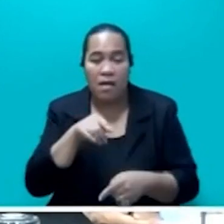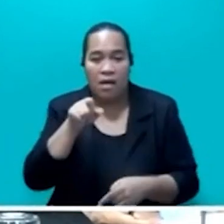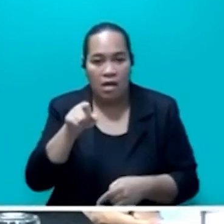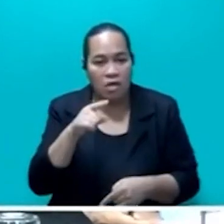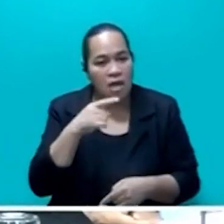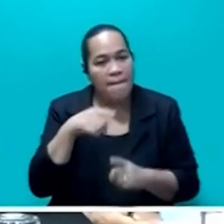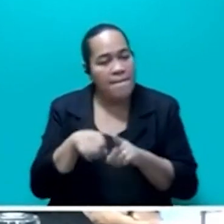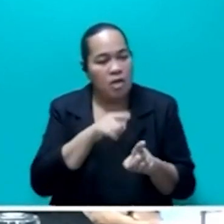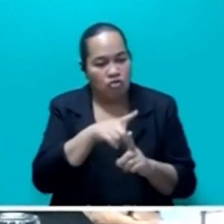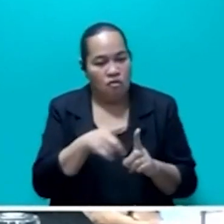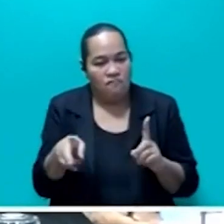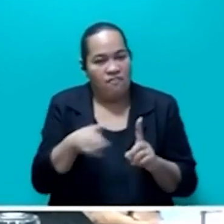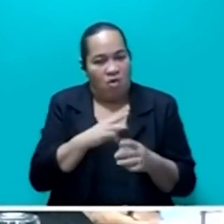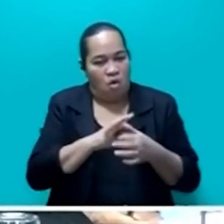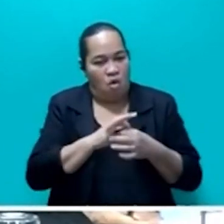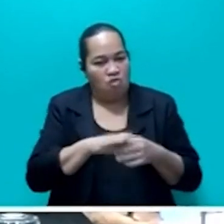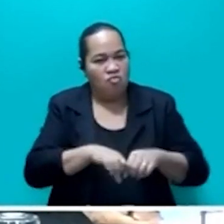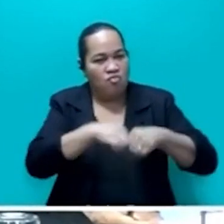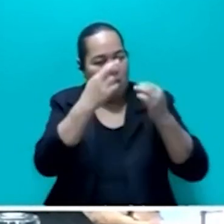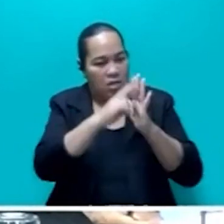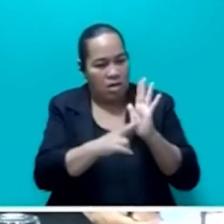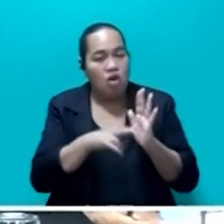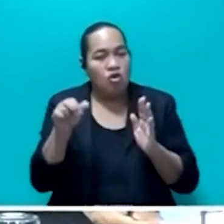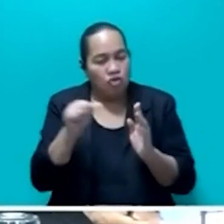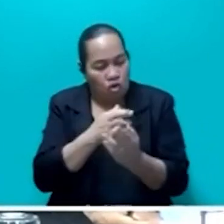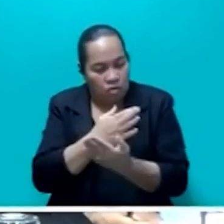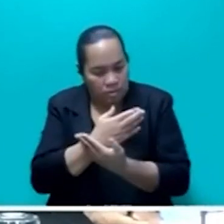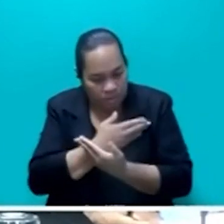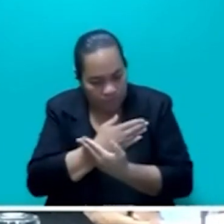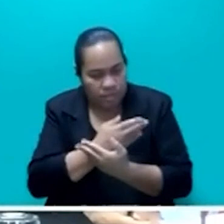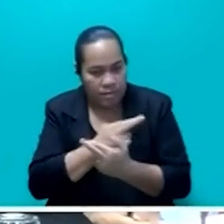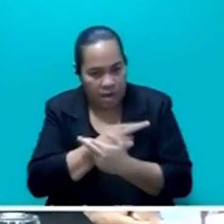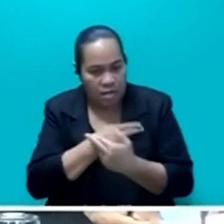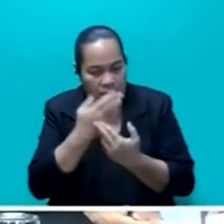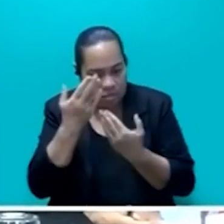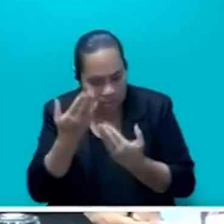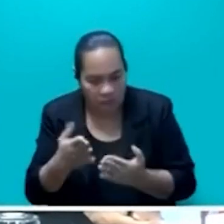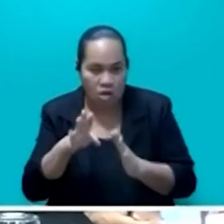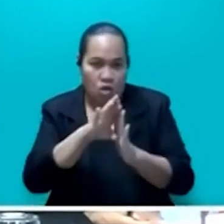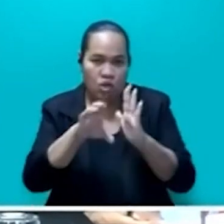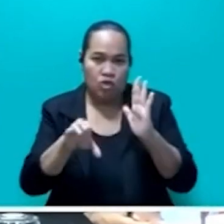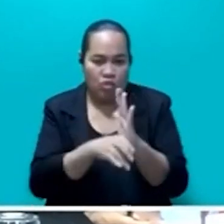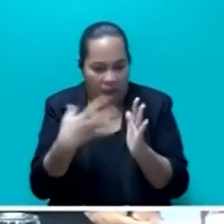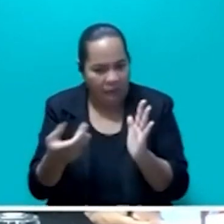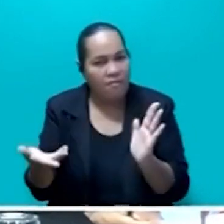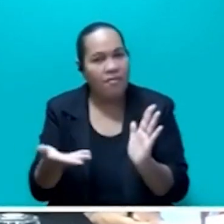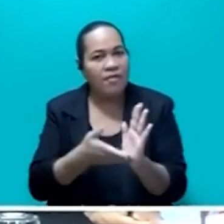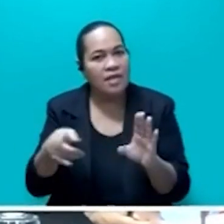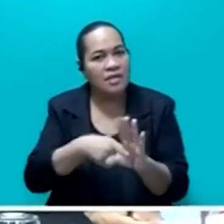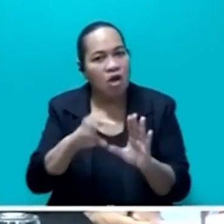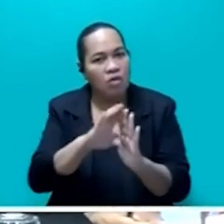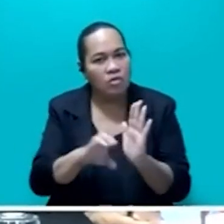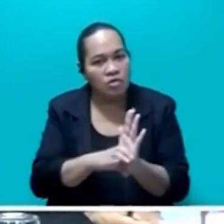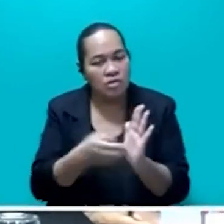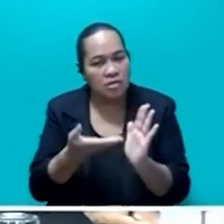of office to obey, observe, uphold and maintain the Constitution. Since his assuming